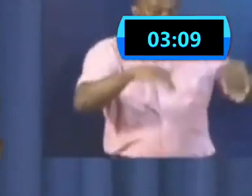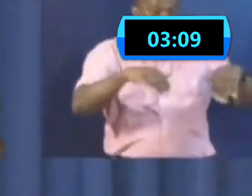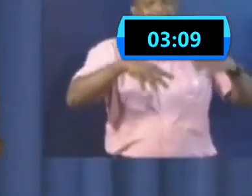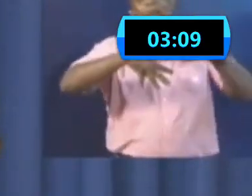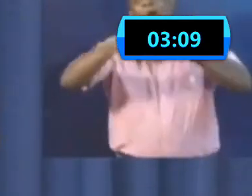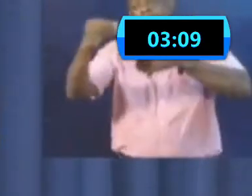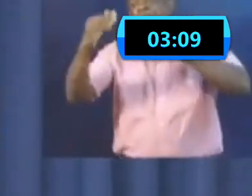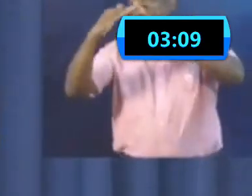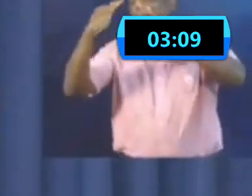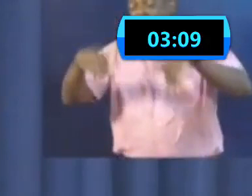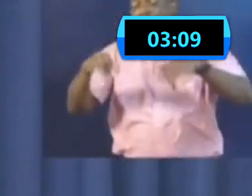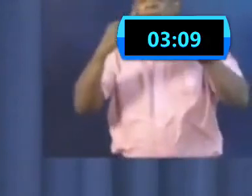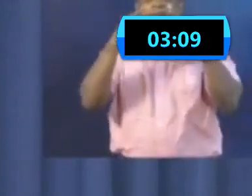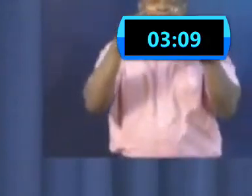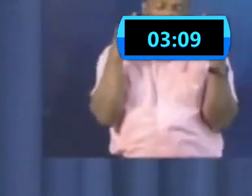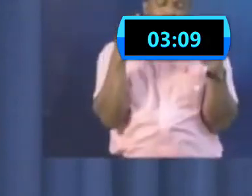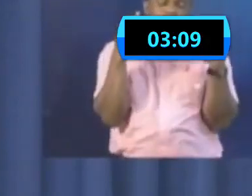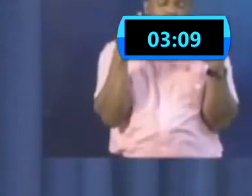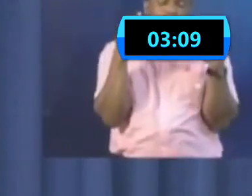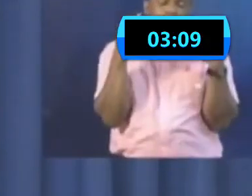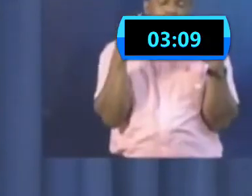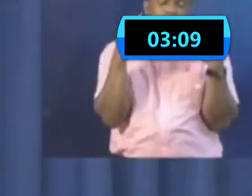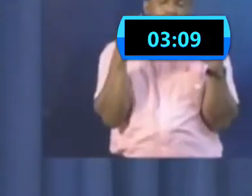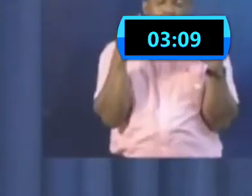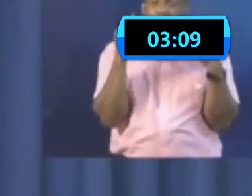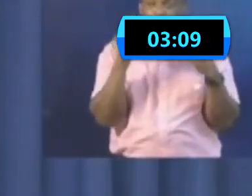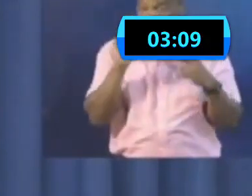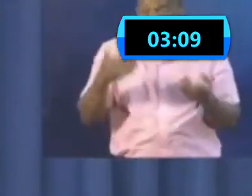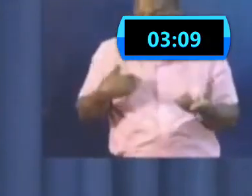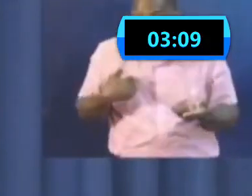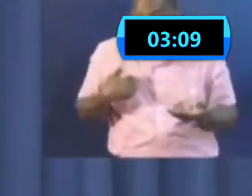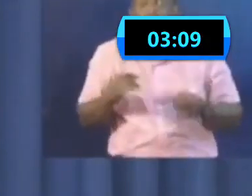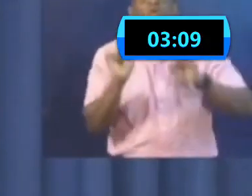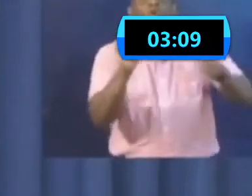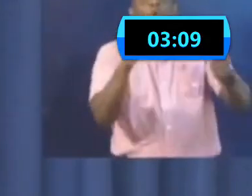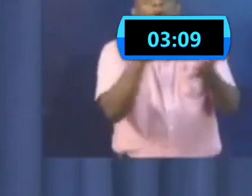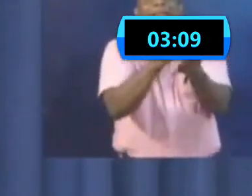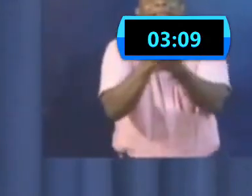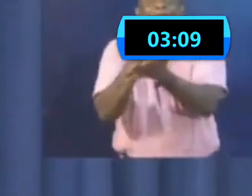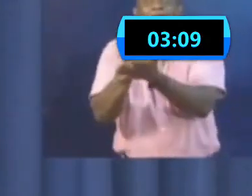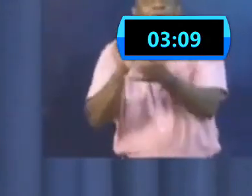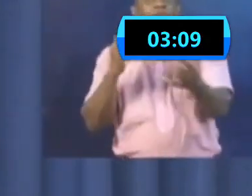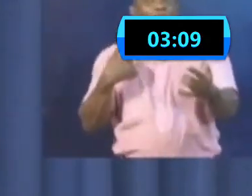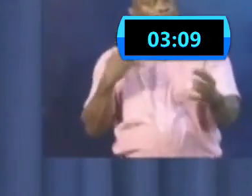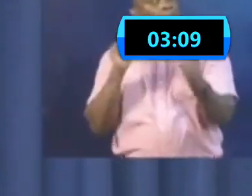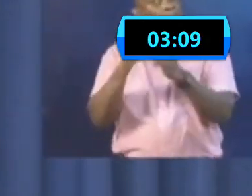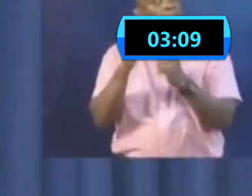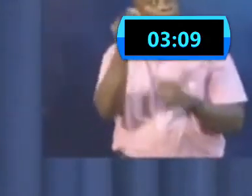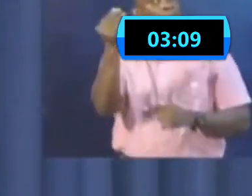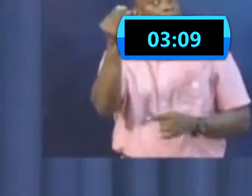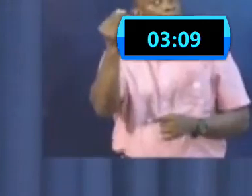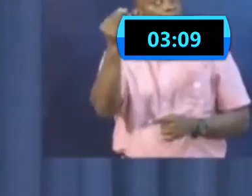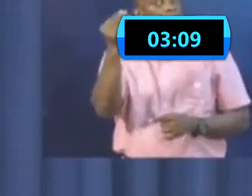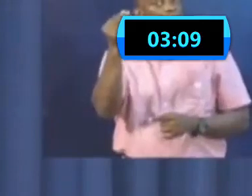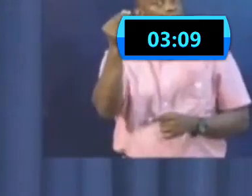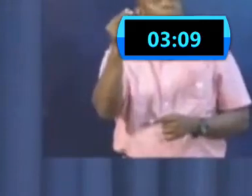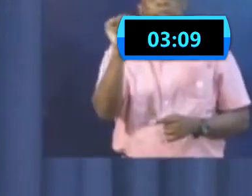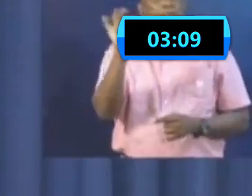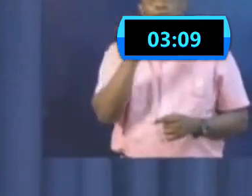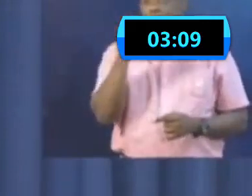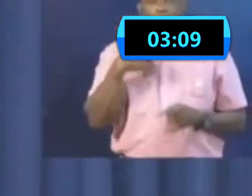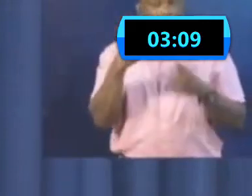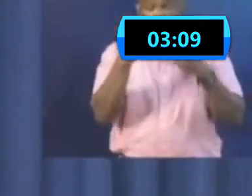not got yourself supplied, you have until Monday. Because without a mask, you have to required to stay home.